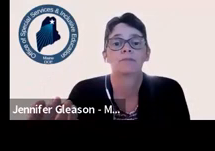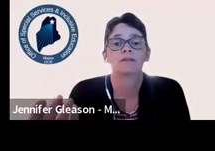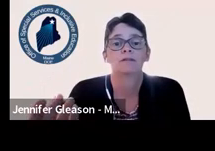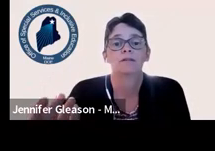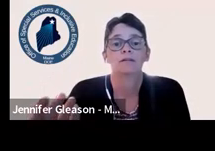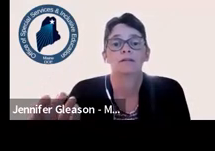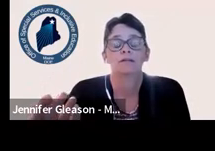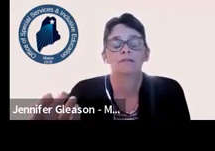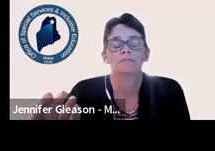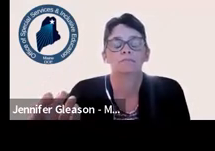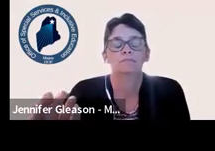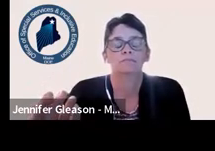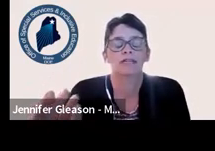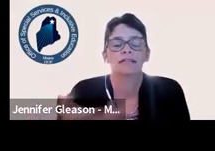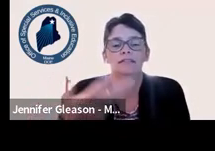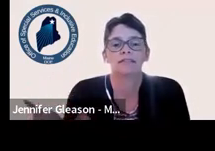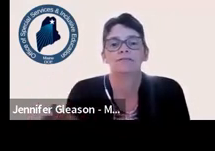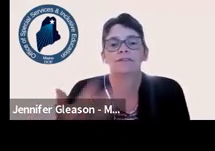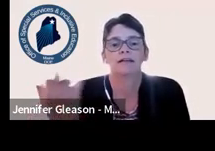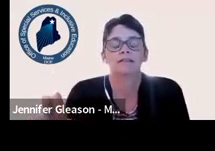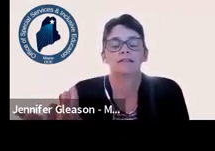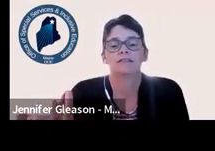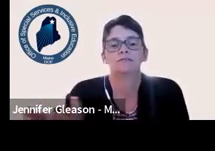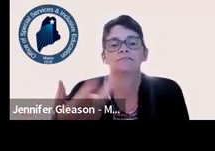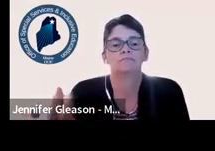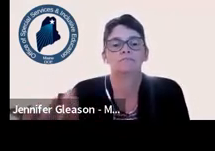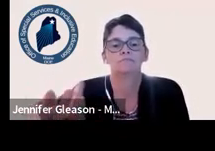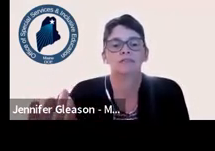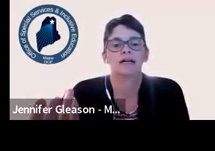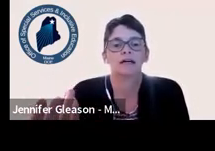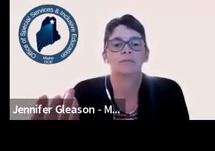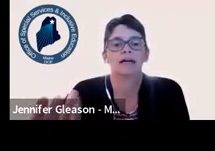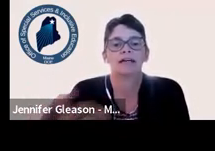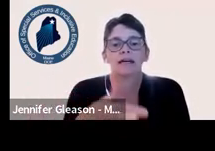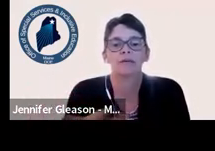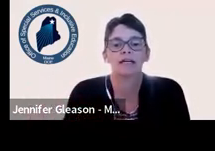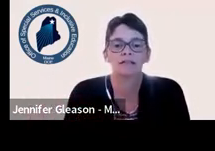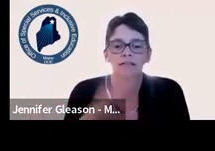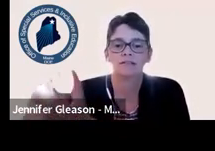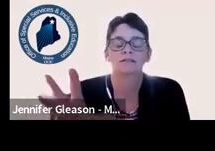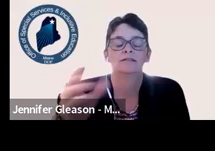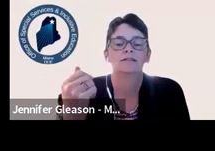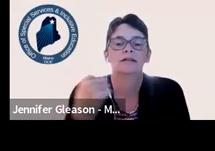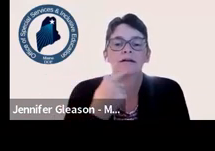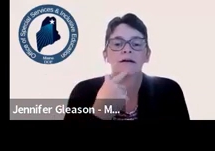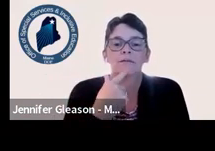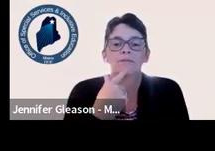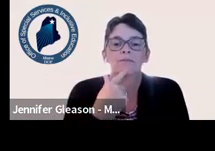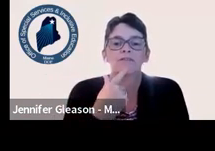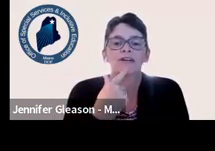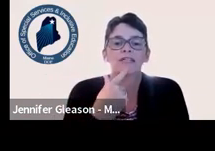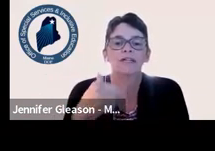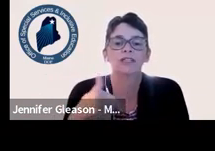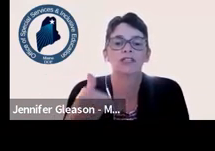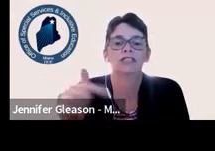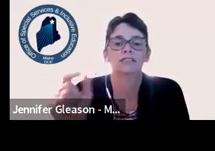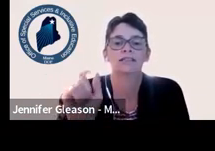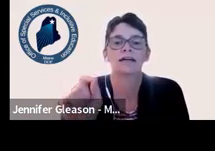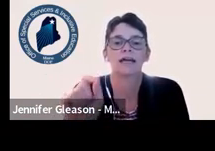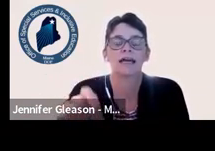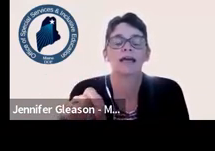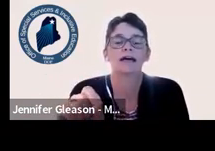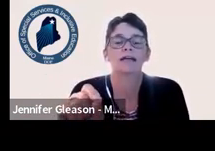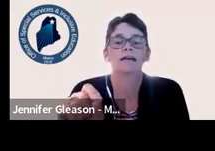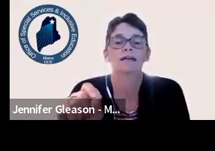cognitive and um academic um evaluations